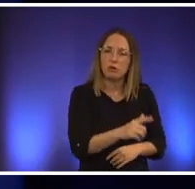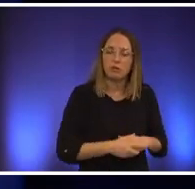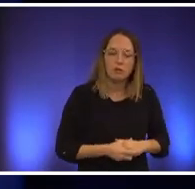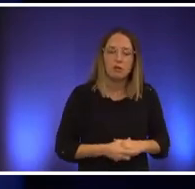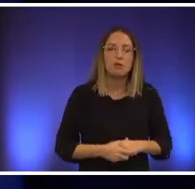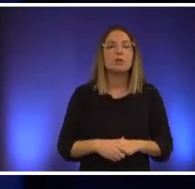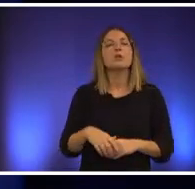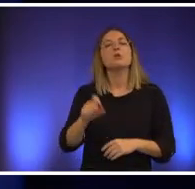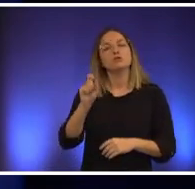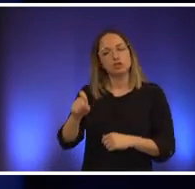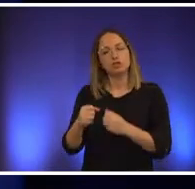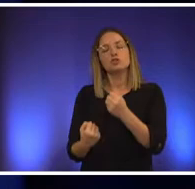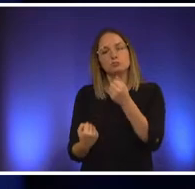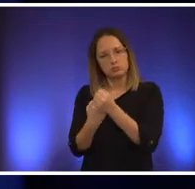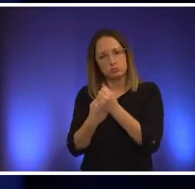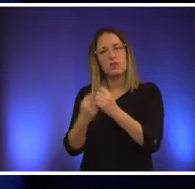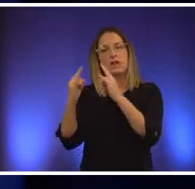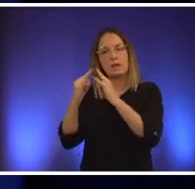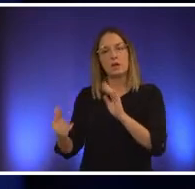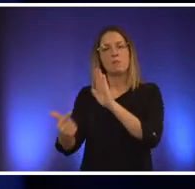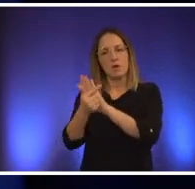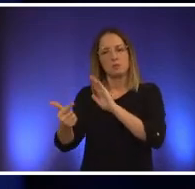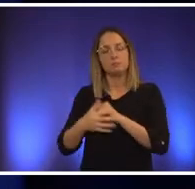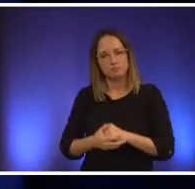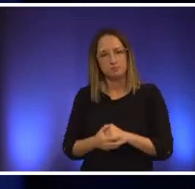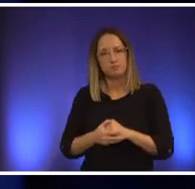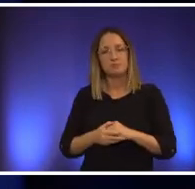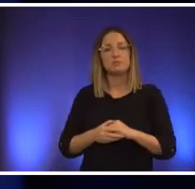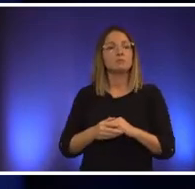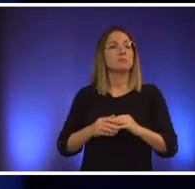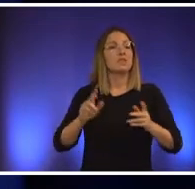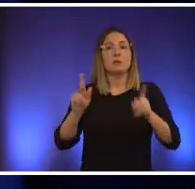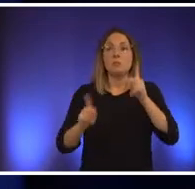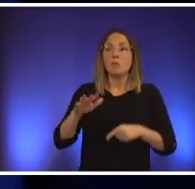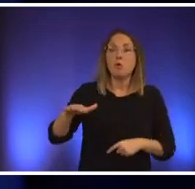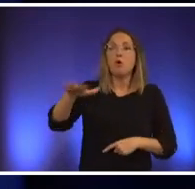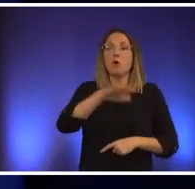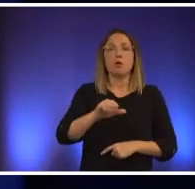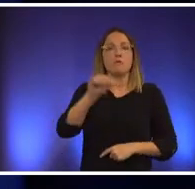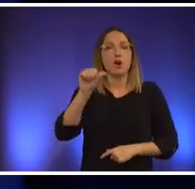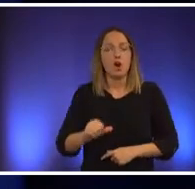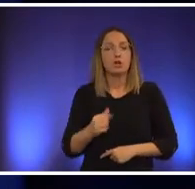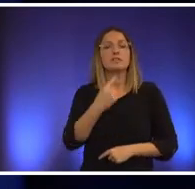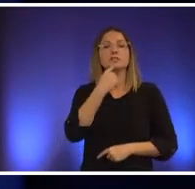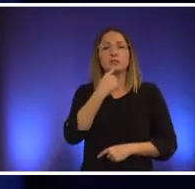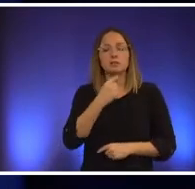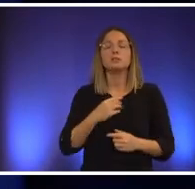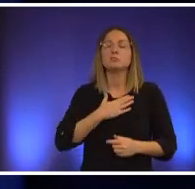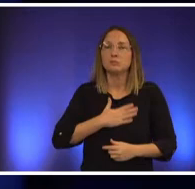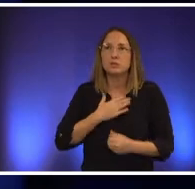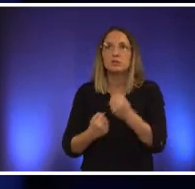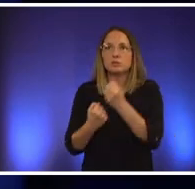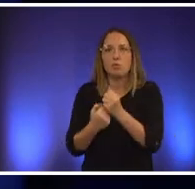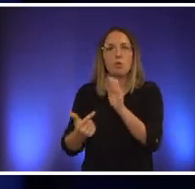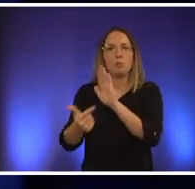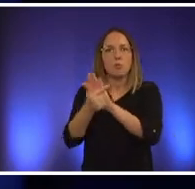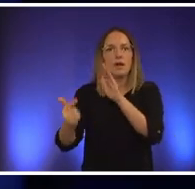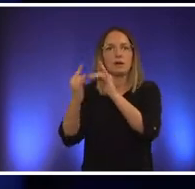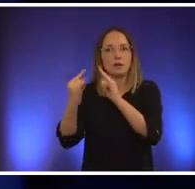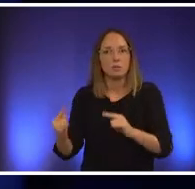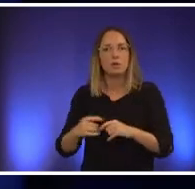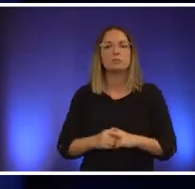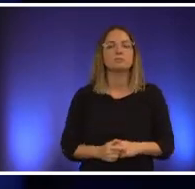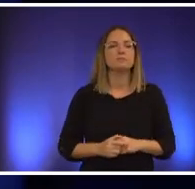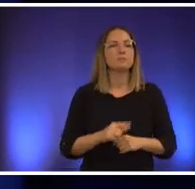the citizens have told us to enforce the camping ban the state legislature has passed legislation legislation